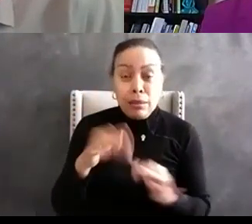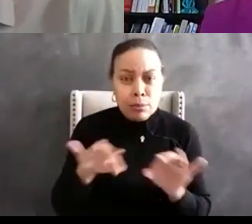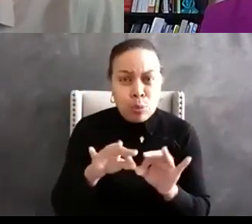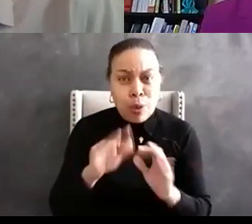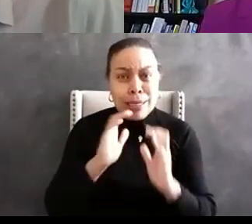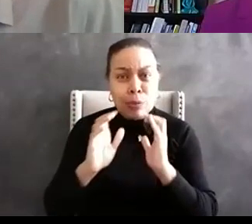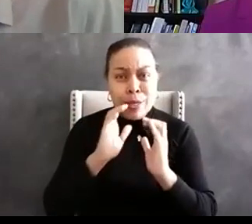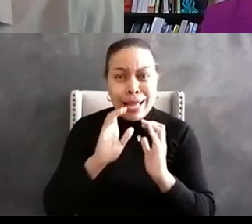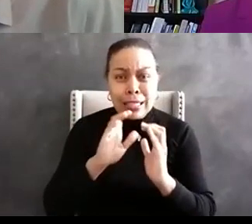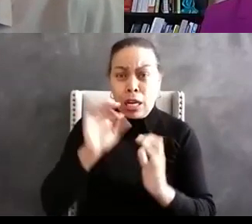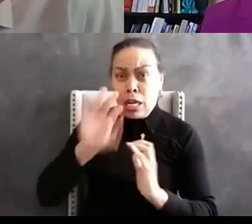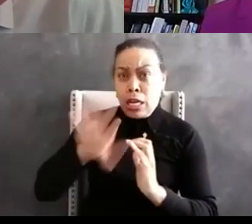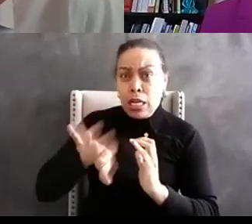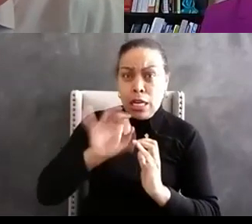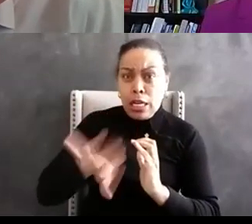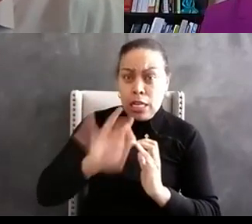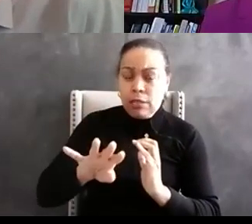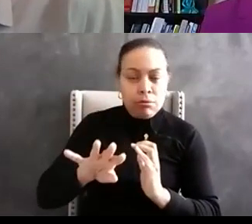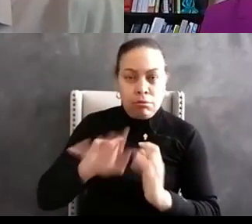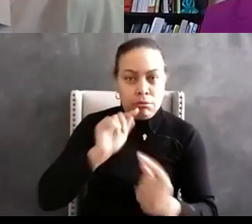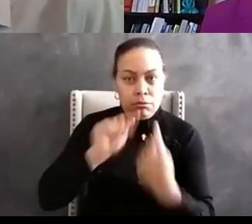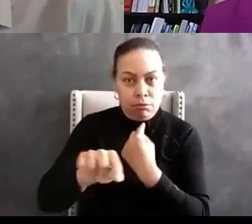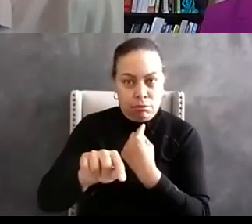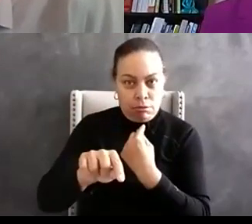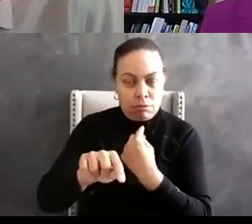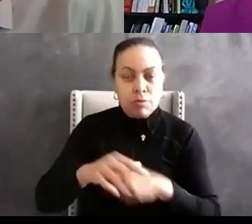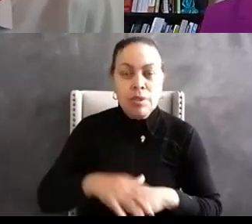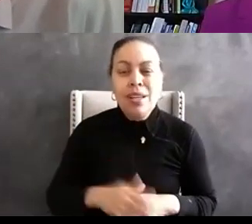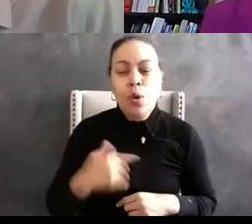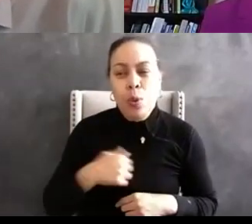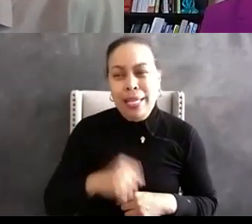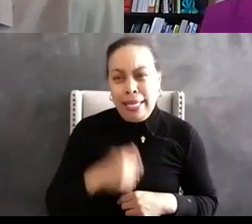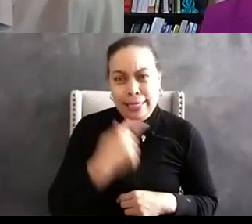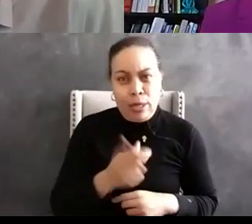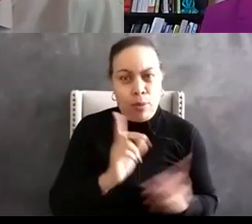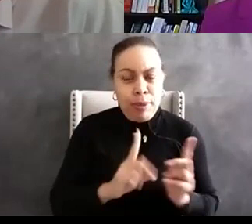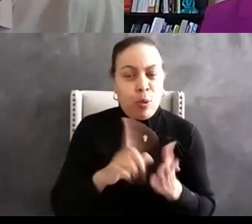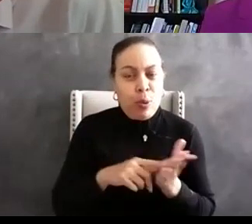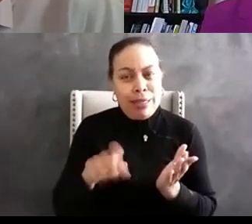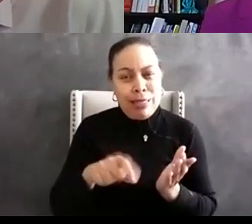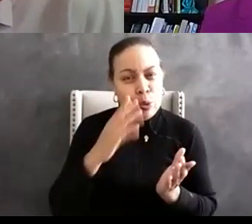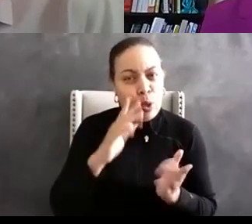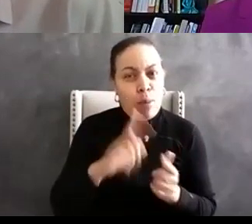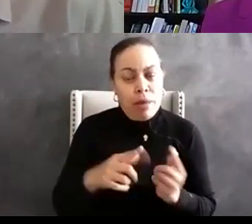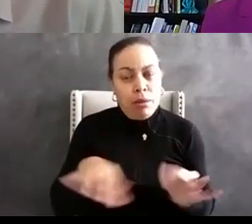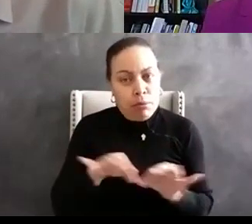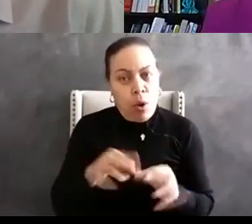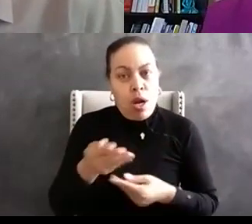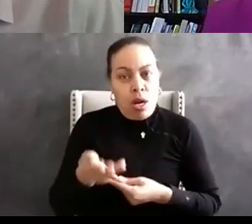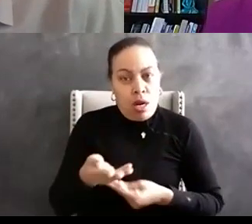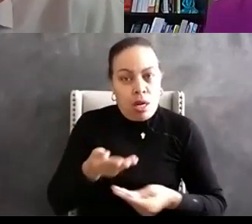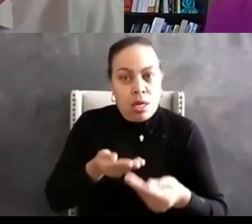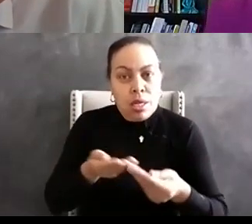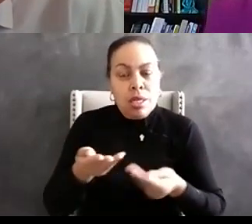we can talk until we're blue in the face in classrooms and tell people what they need to know but it really is that interaction in a in a non